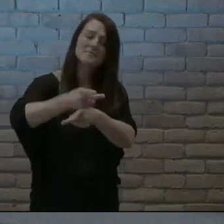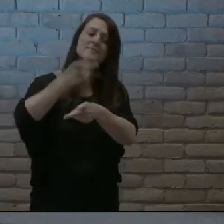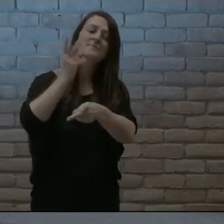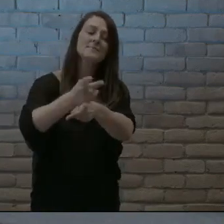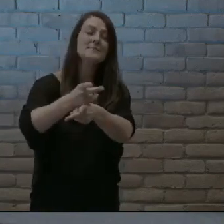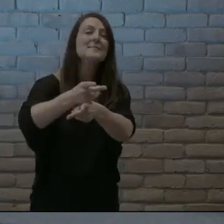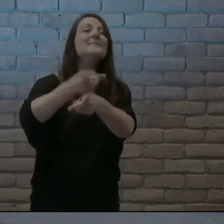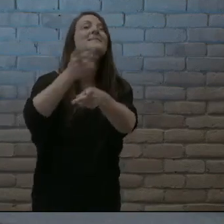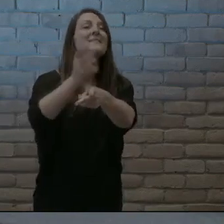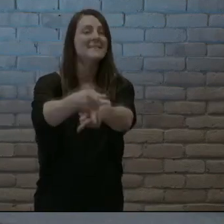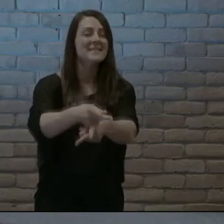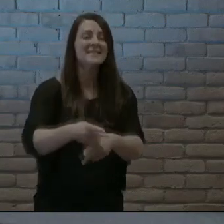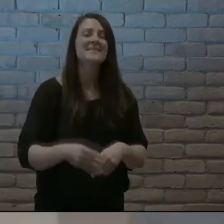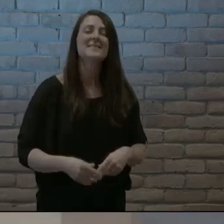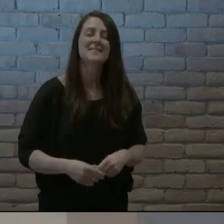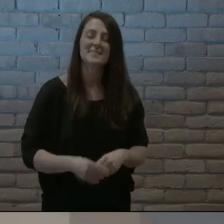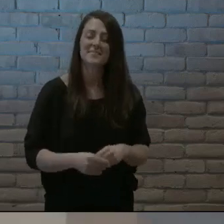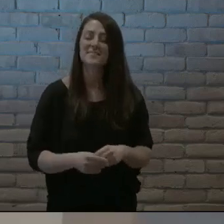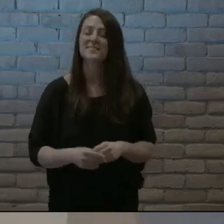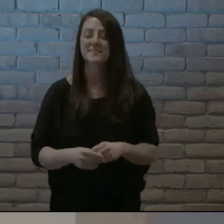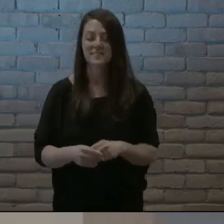faithfulness Your faithfulness